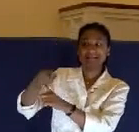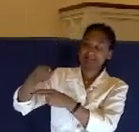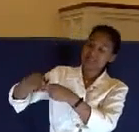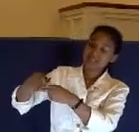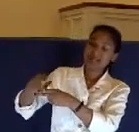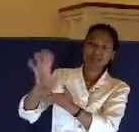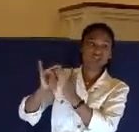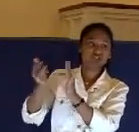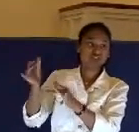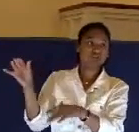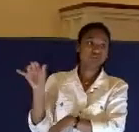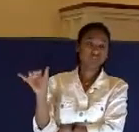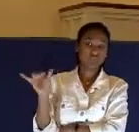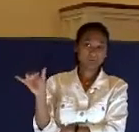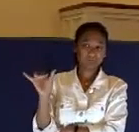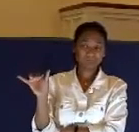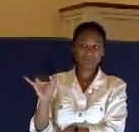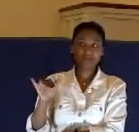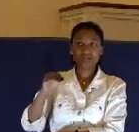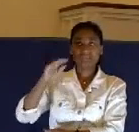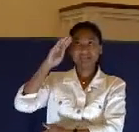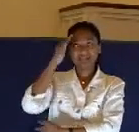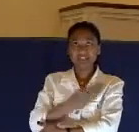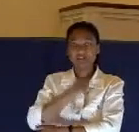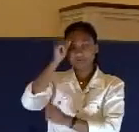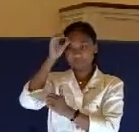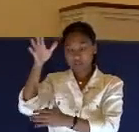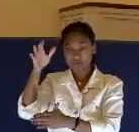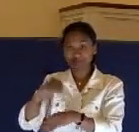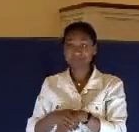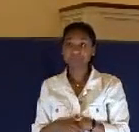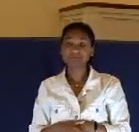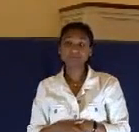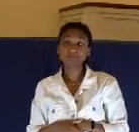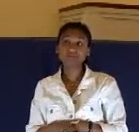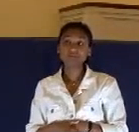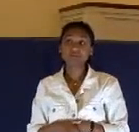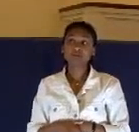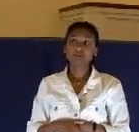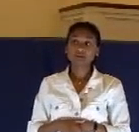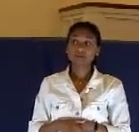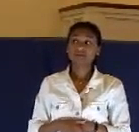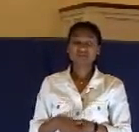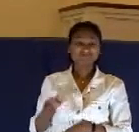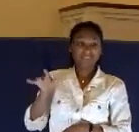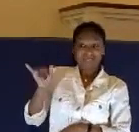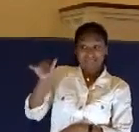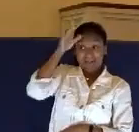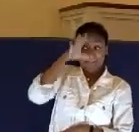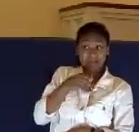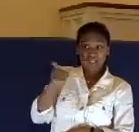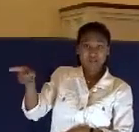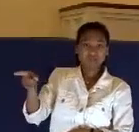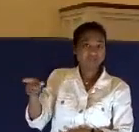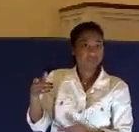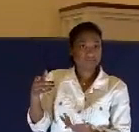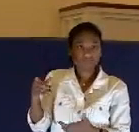Jesus, son of the father. Barabbas, which lay bound with them, that had made insurrection with them, who had committed murder in the insurrection.